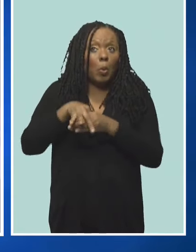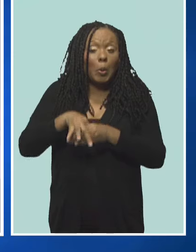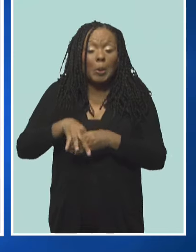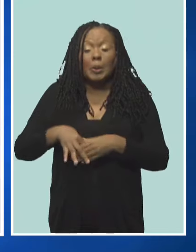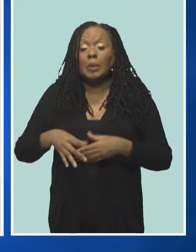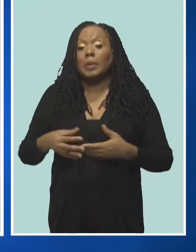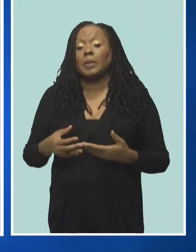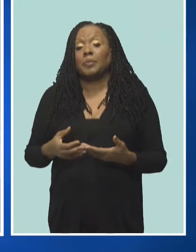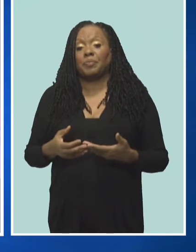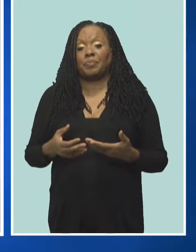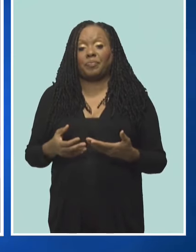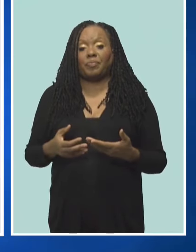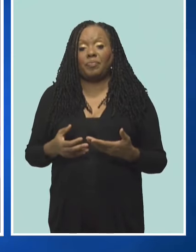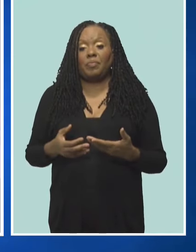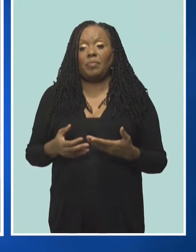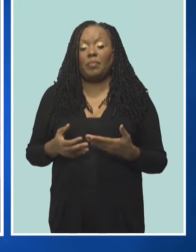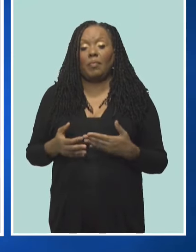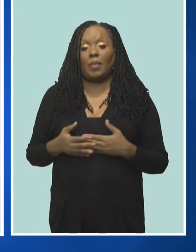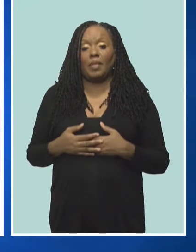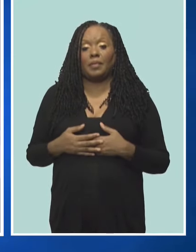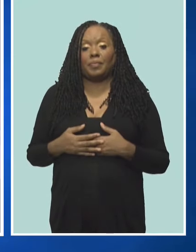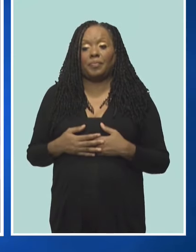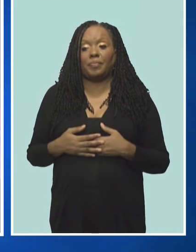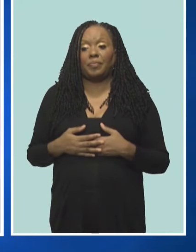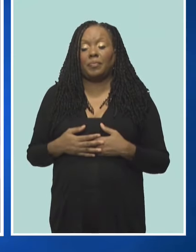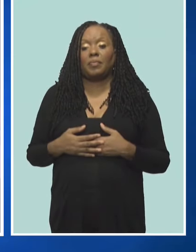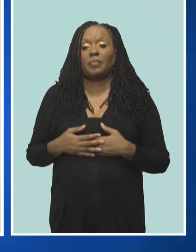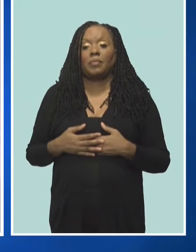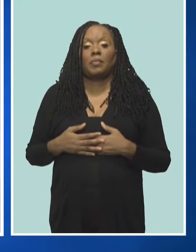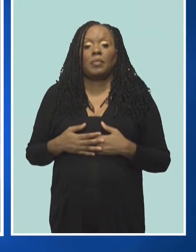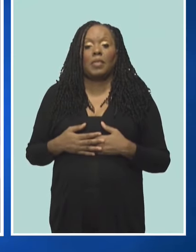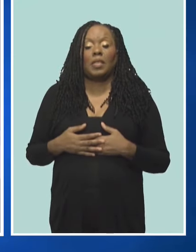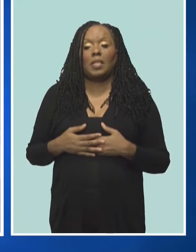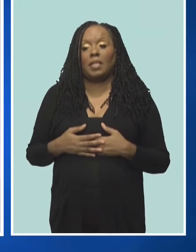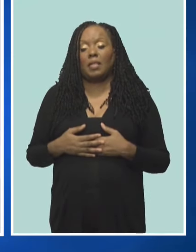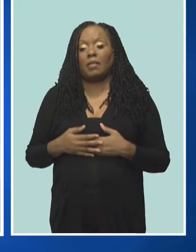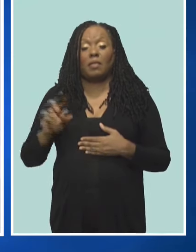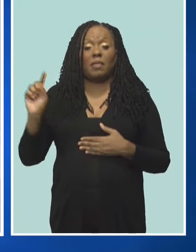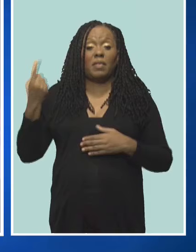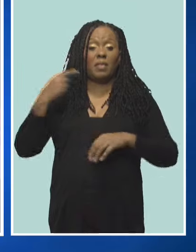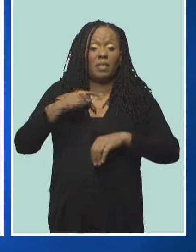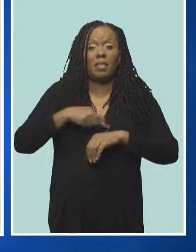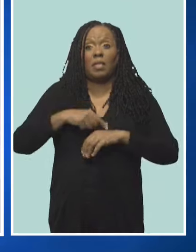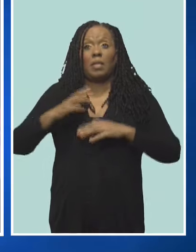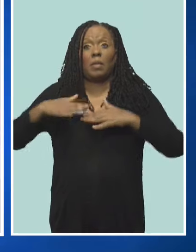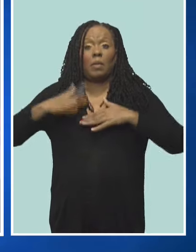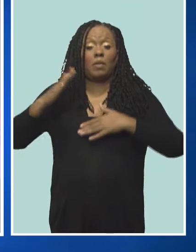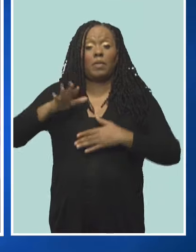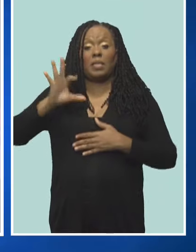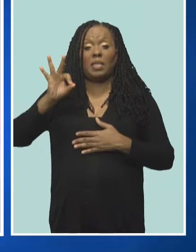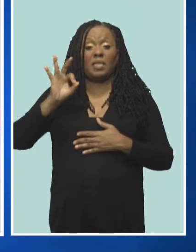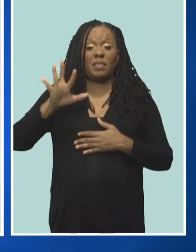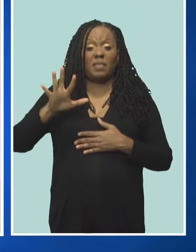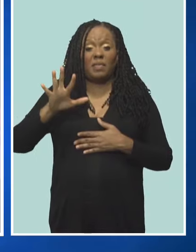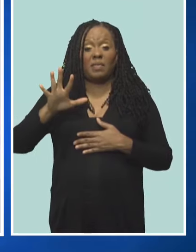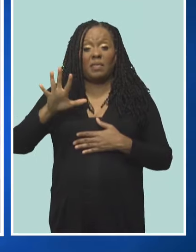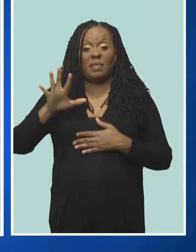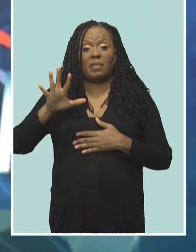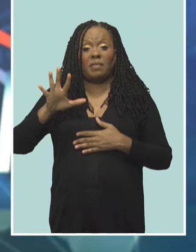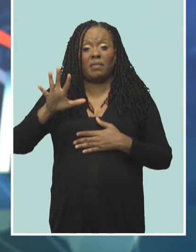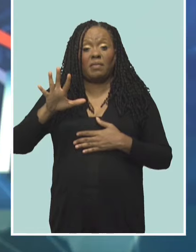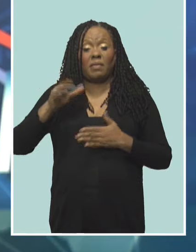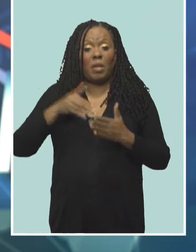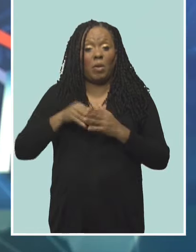over 95,000 people to vote for the first time in this country in 1951.